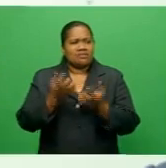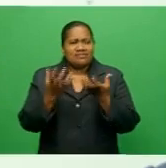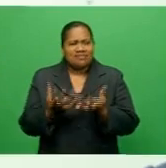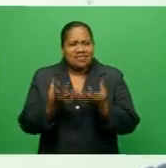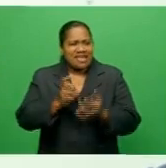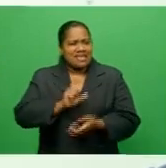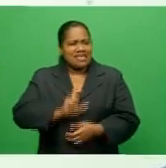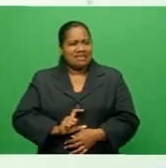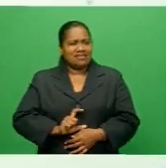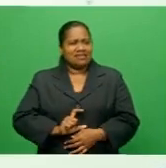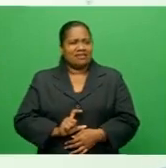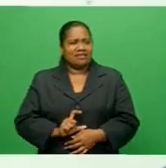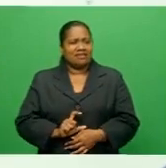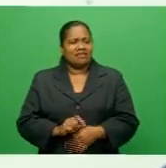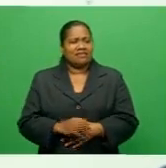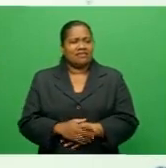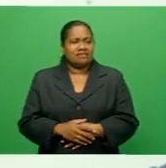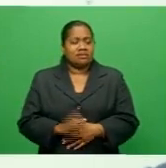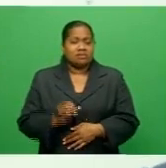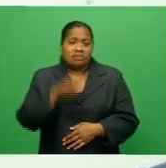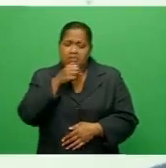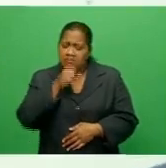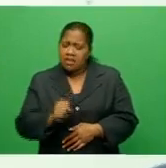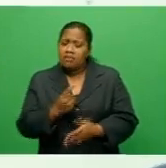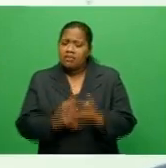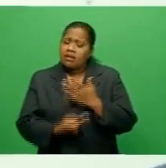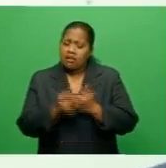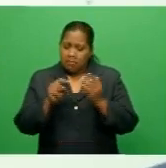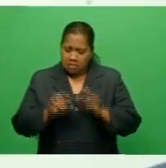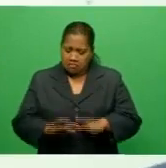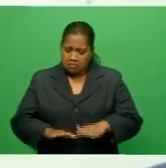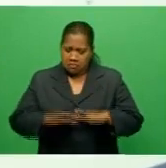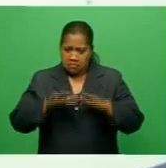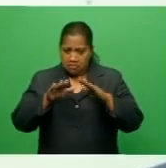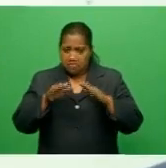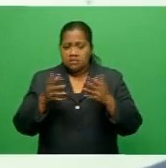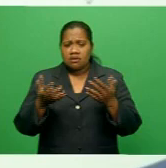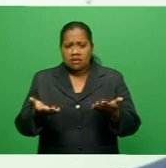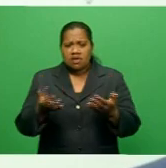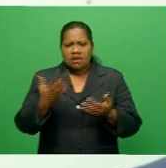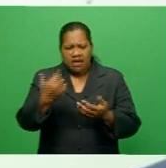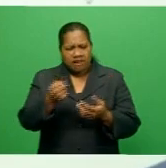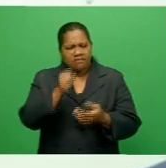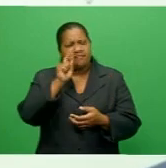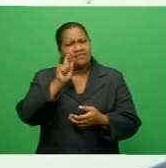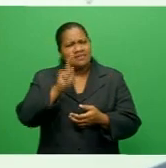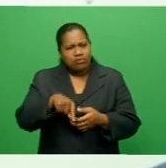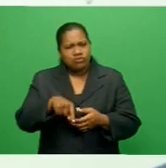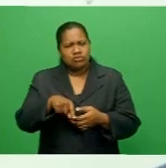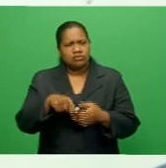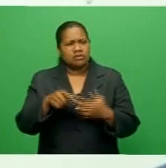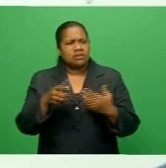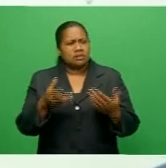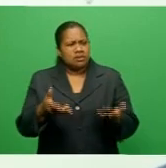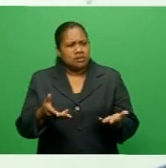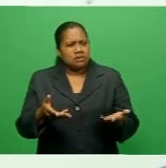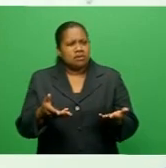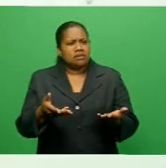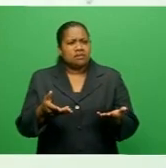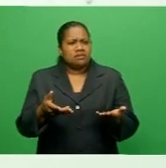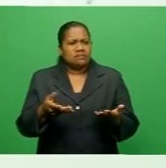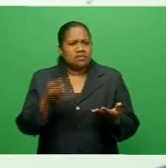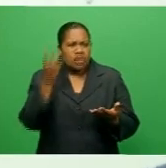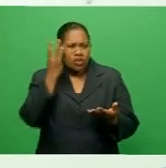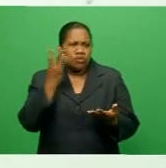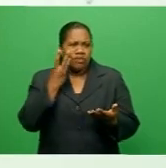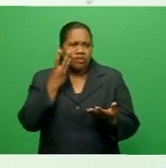culture that men essentially are brought up in. There are certain, even taboos that, you know, a woman, the way that they